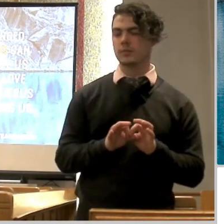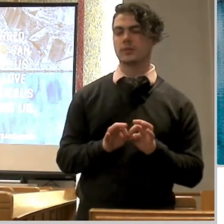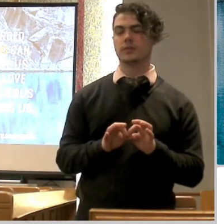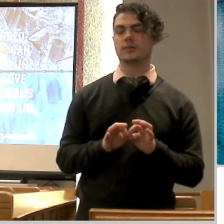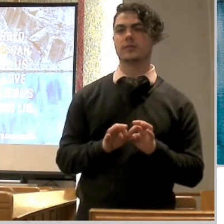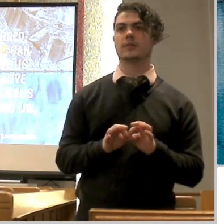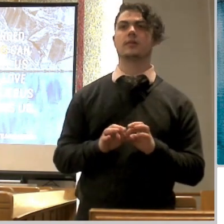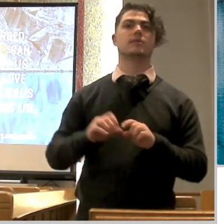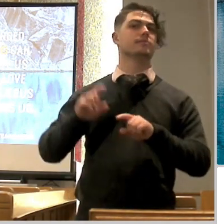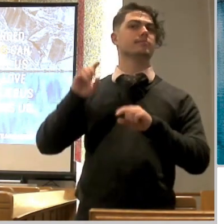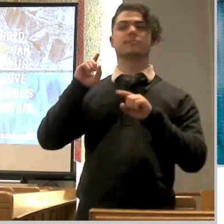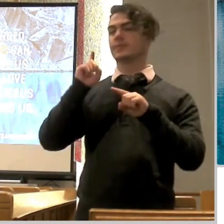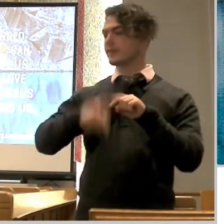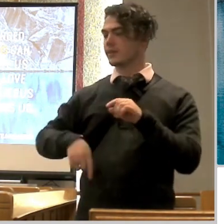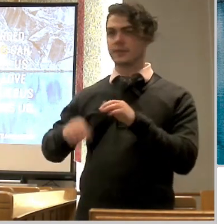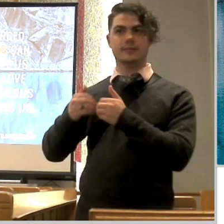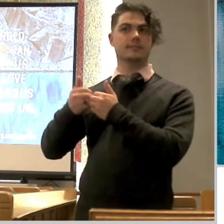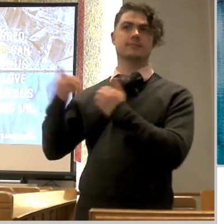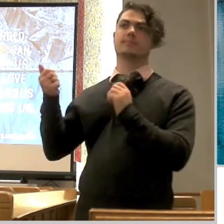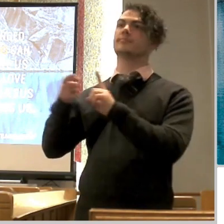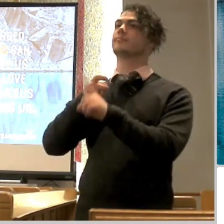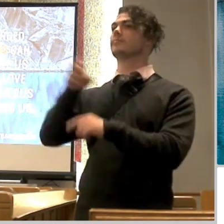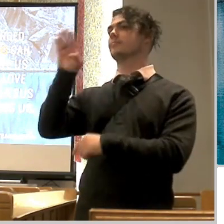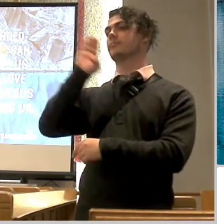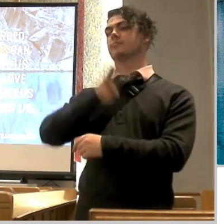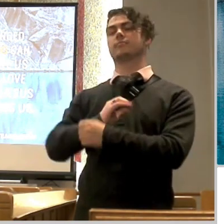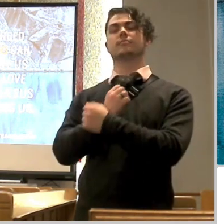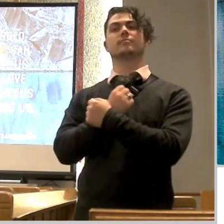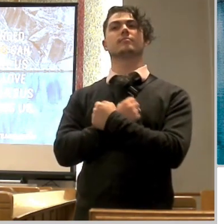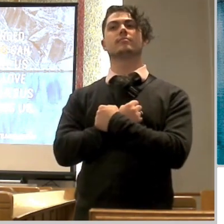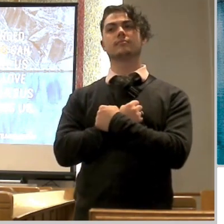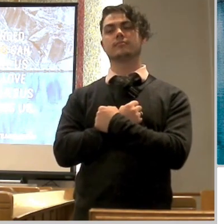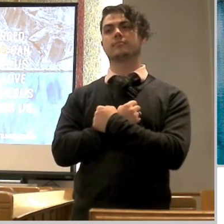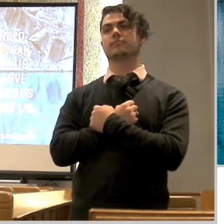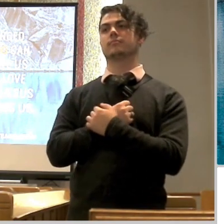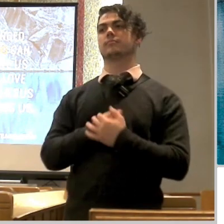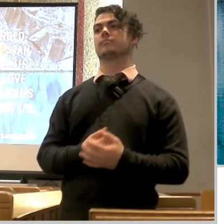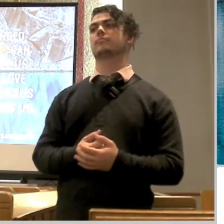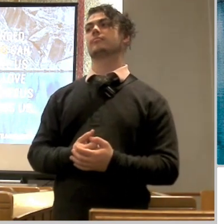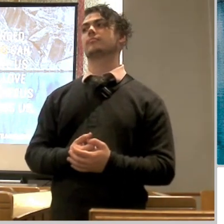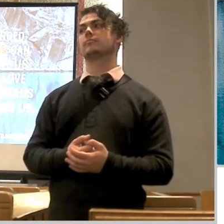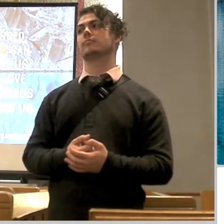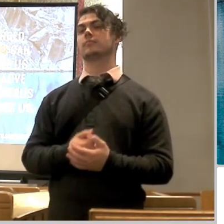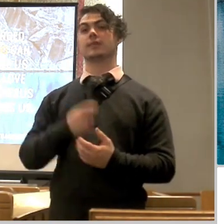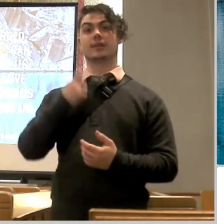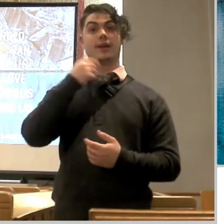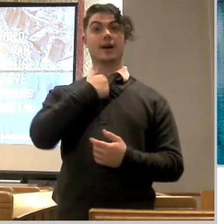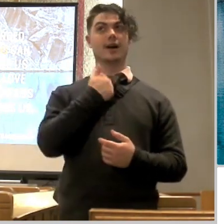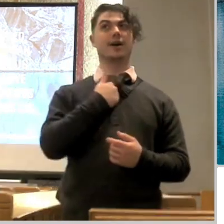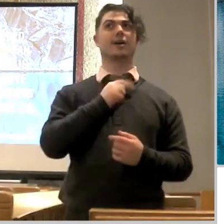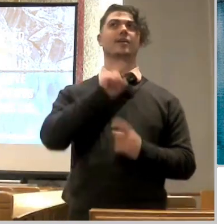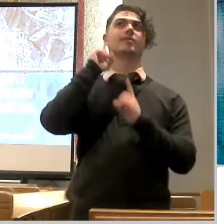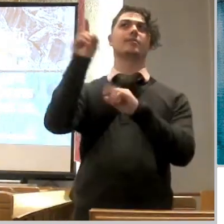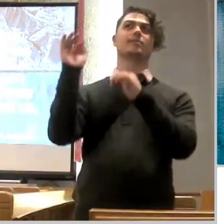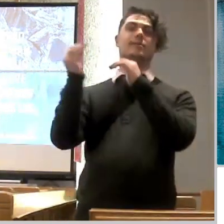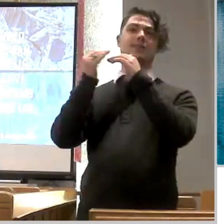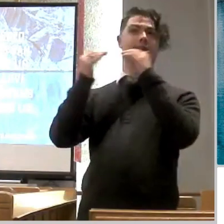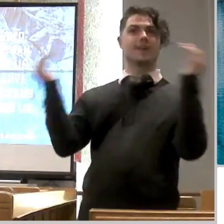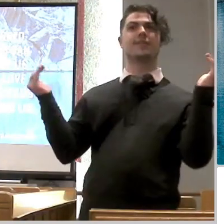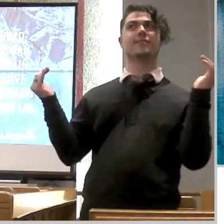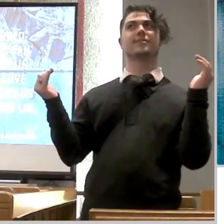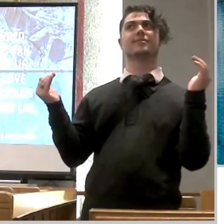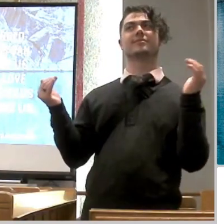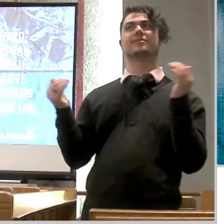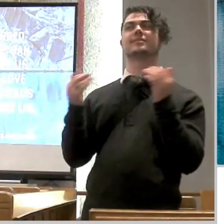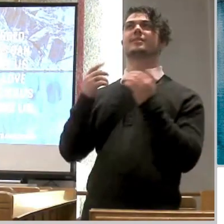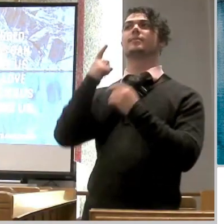nothing that can separate me from god's love and because of god's love i'm going to heaven when i die i can